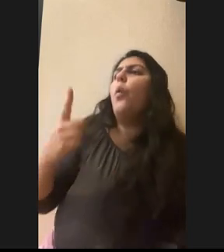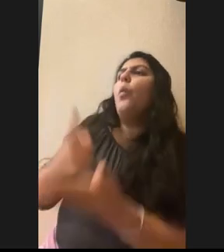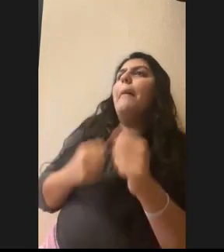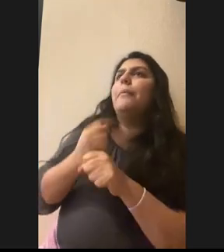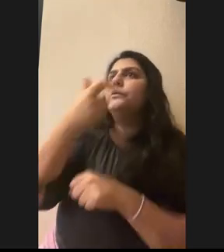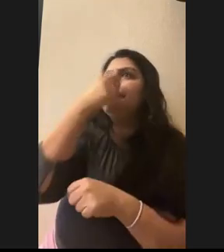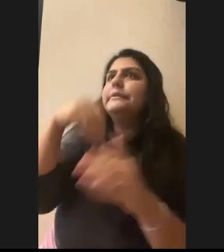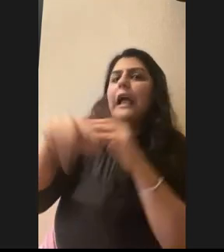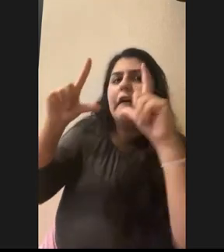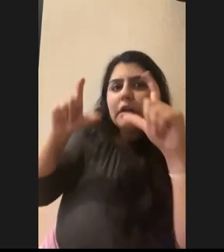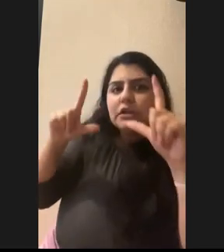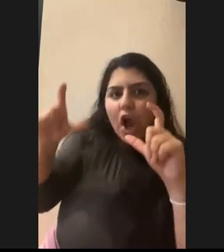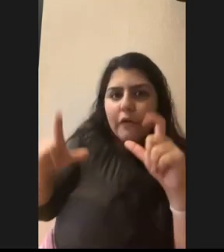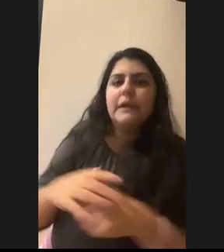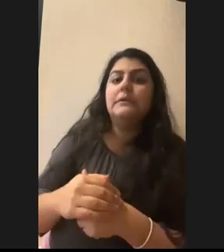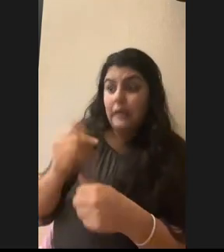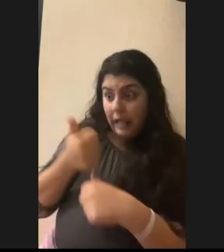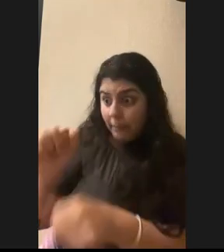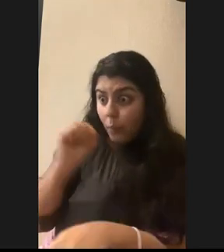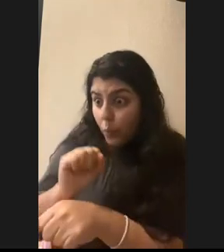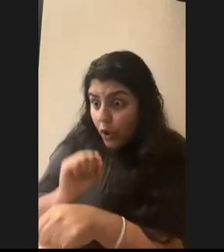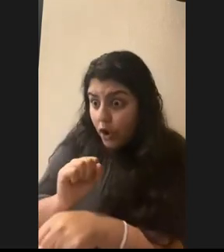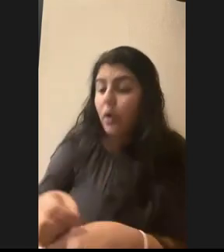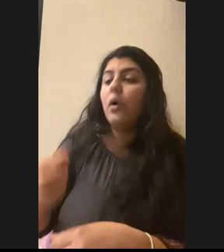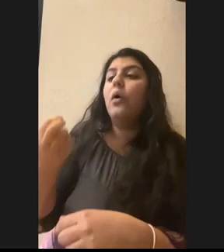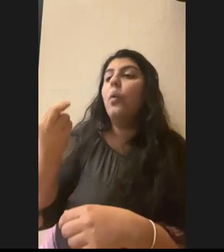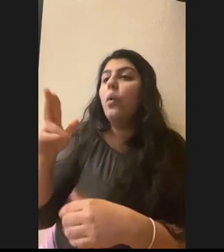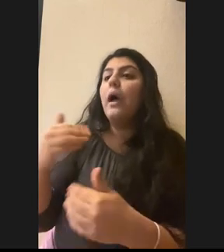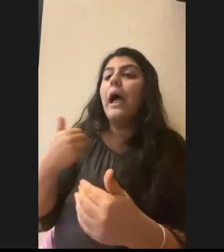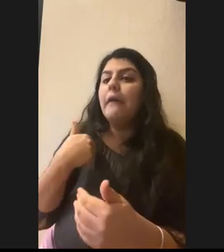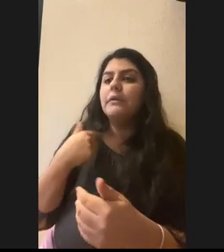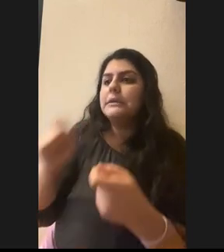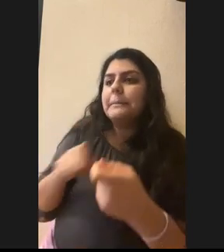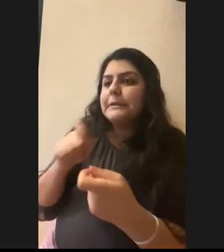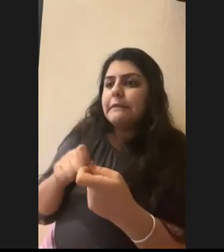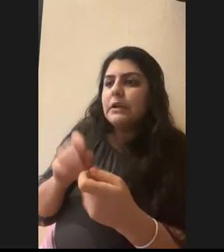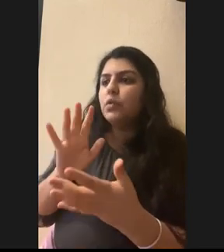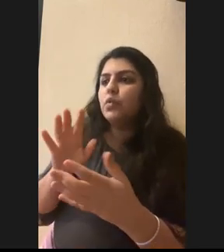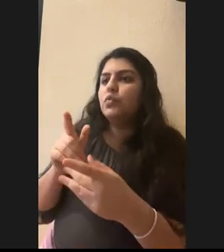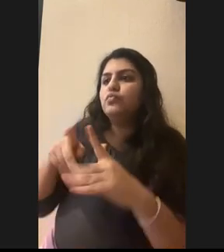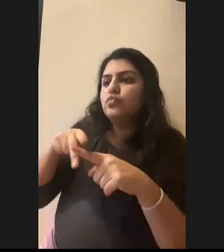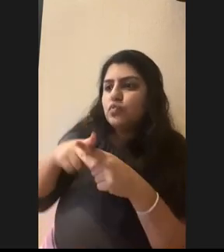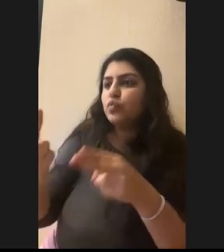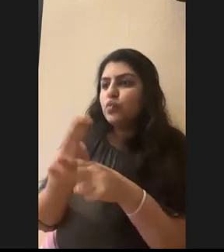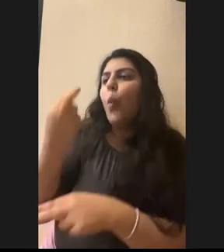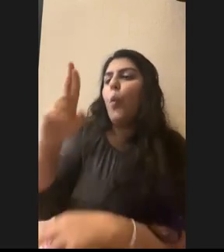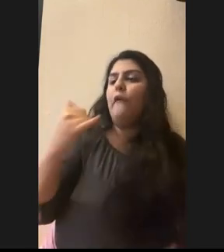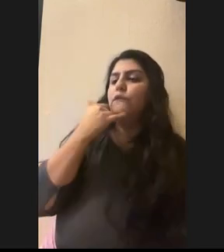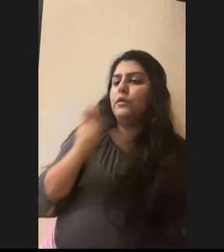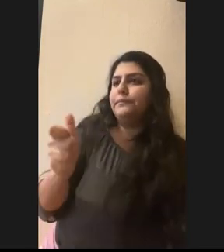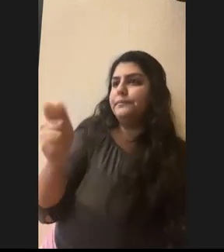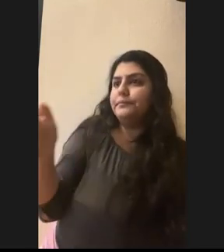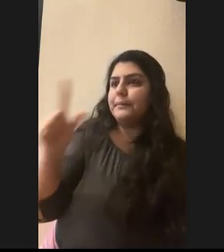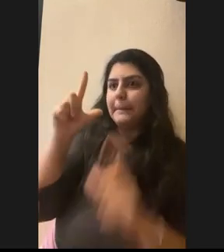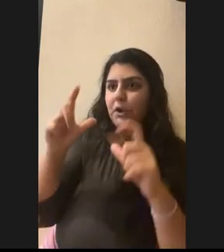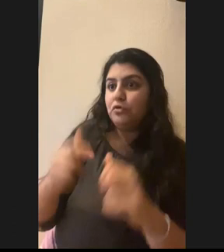Does it help you in your work? And is there a particular tool you use for that or just a camera phone? Yes. Uh, I have